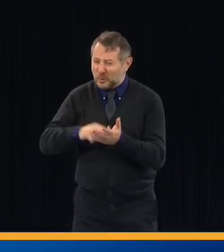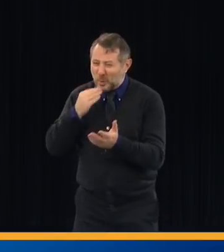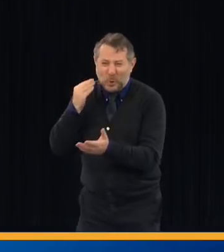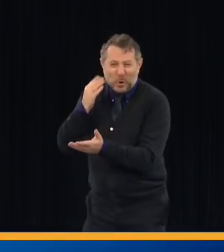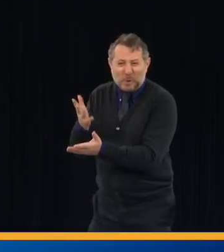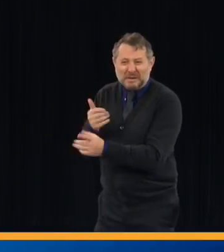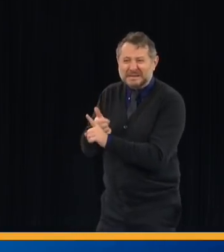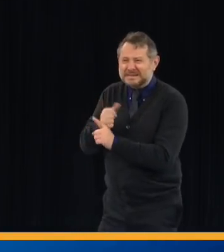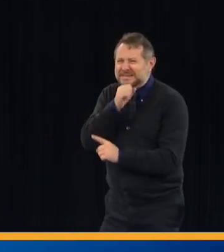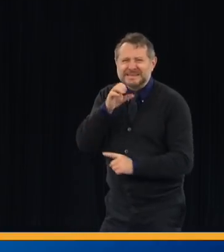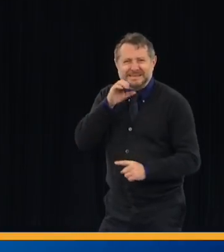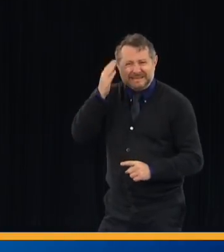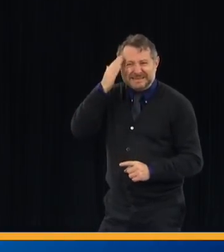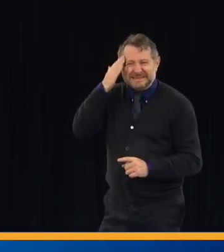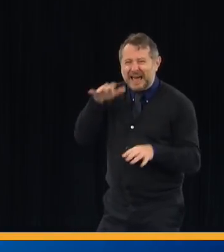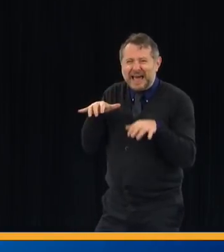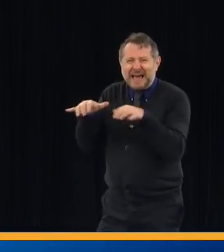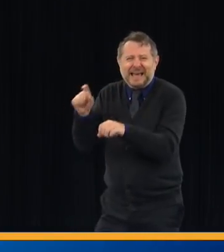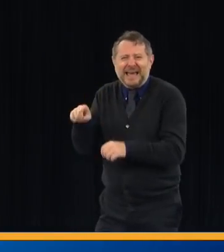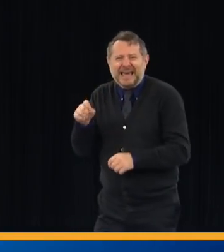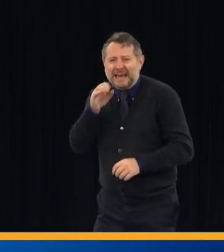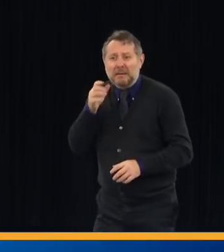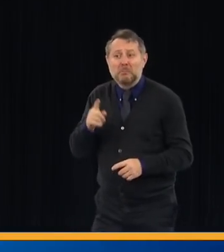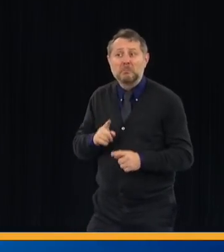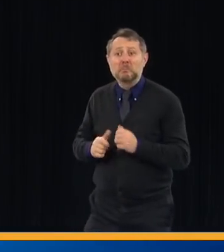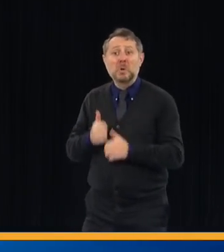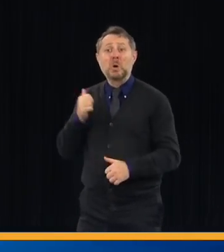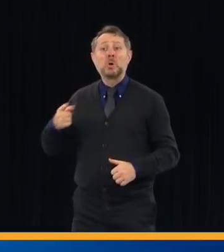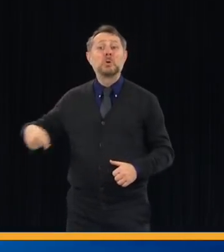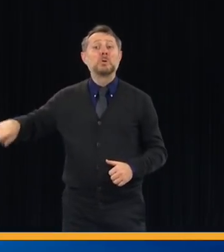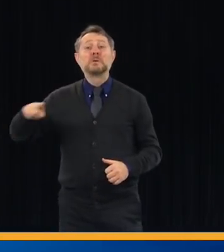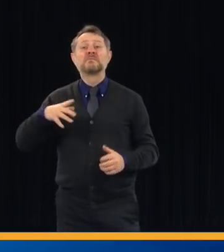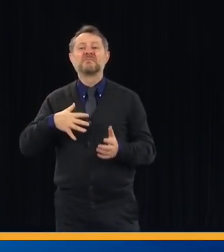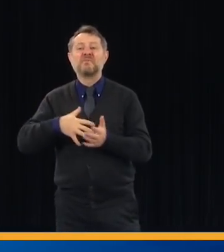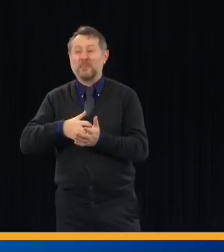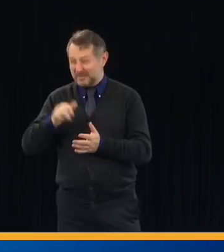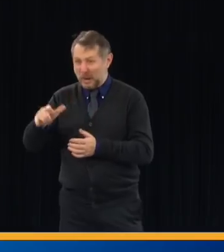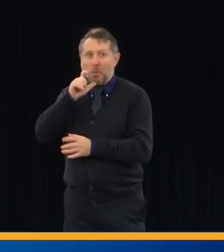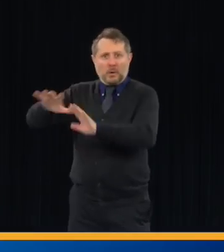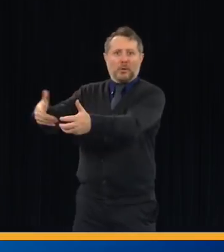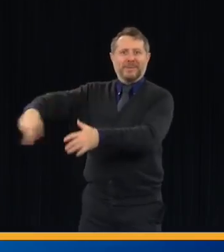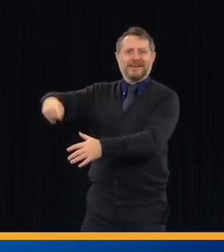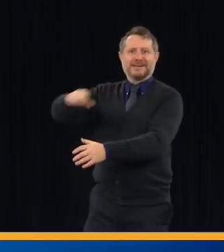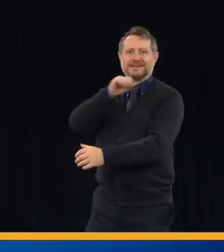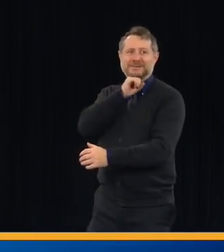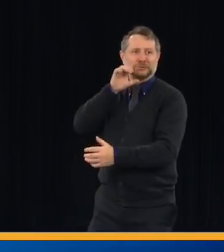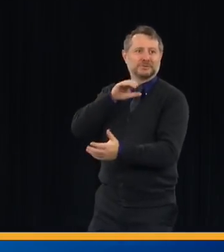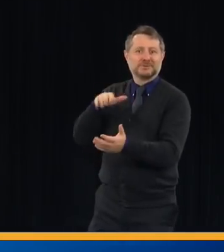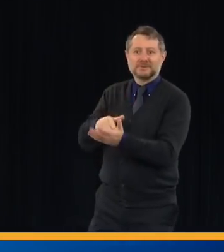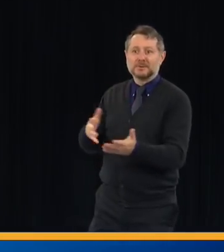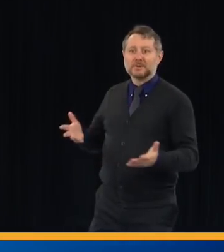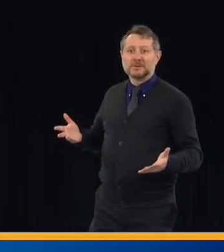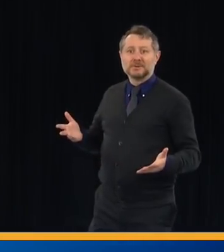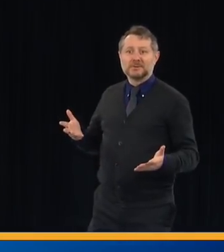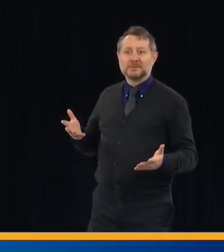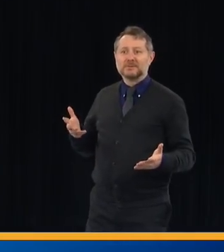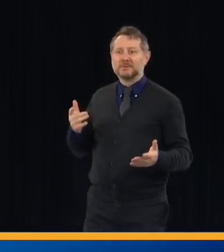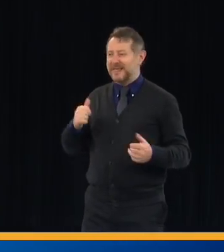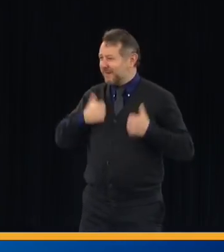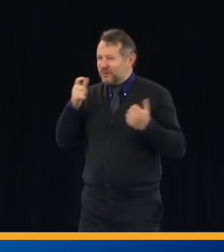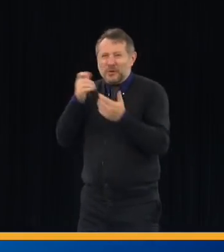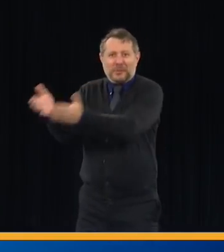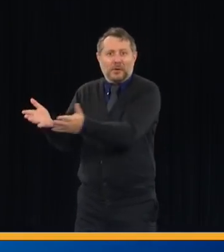one of the most vulnerable places in this entire situation, right? Elderly populations and